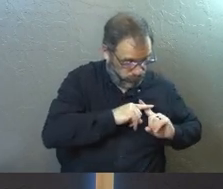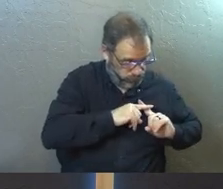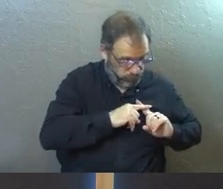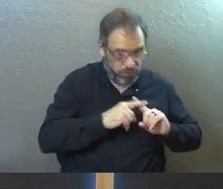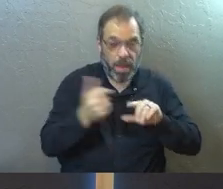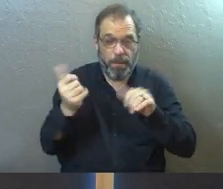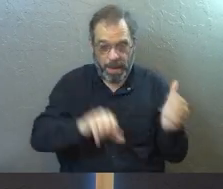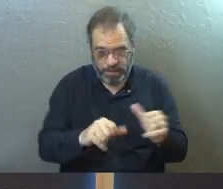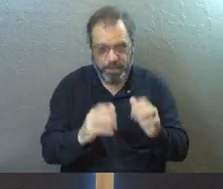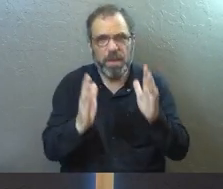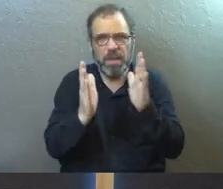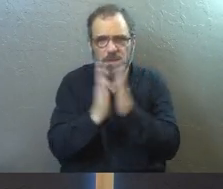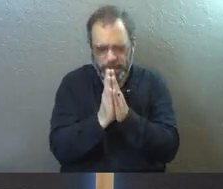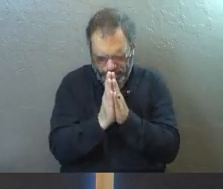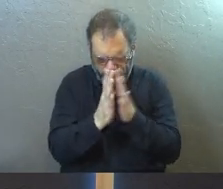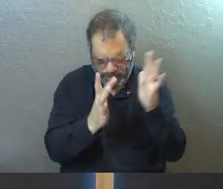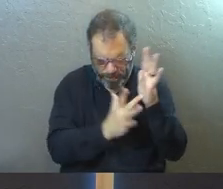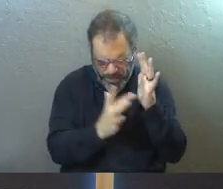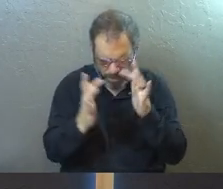Let's pray. Jesus,